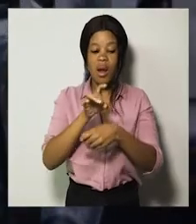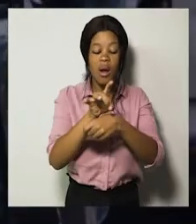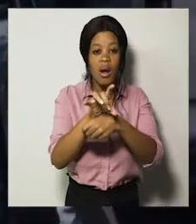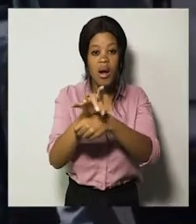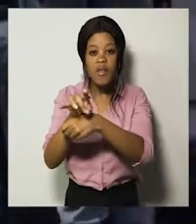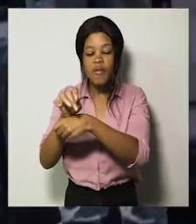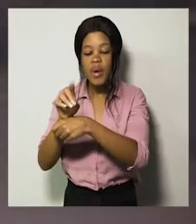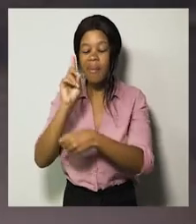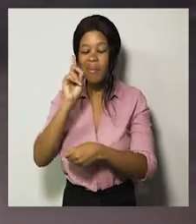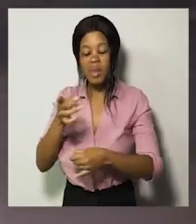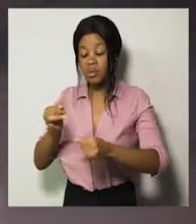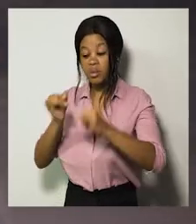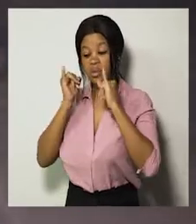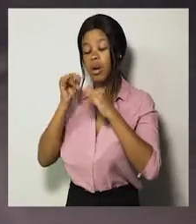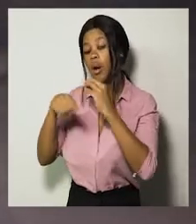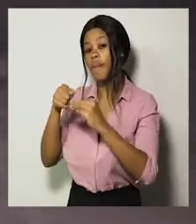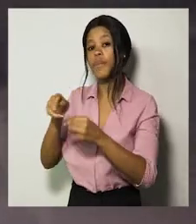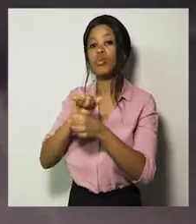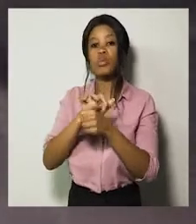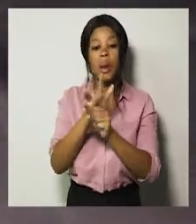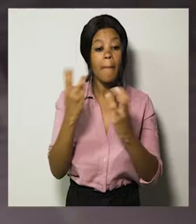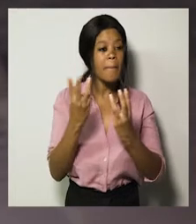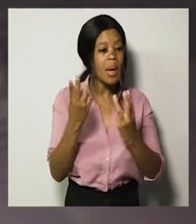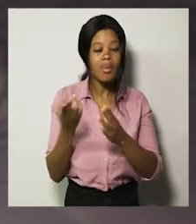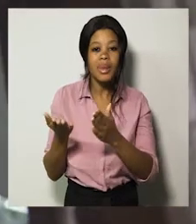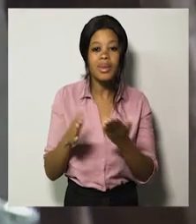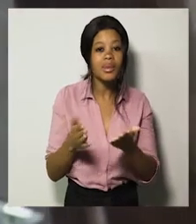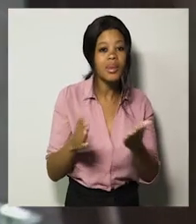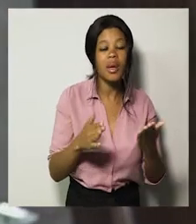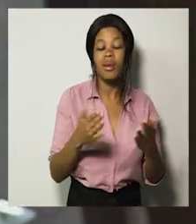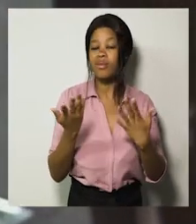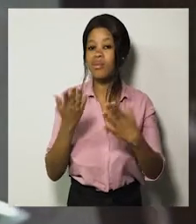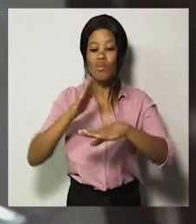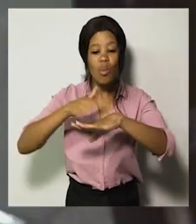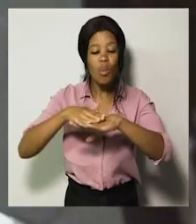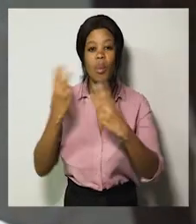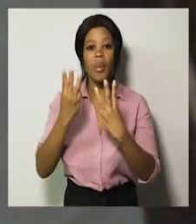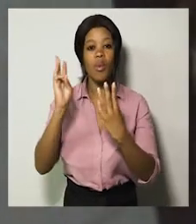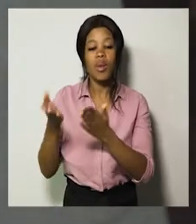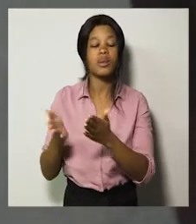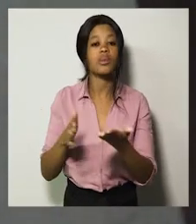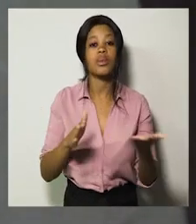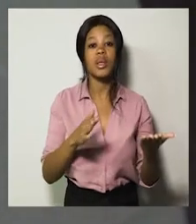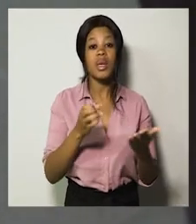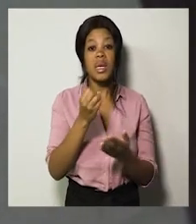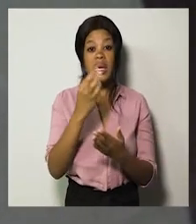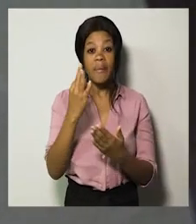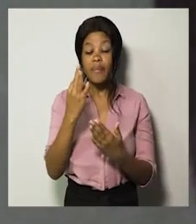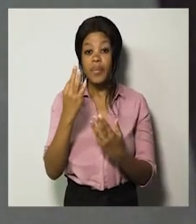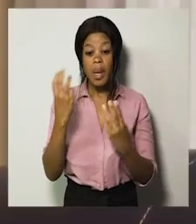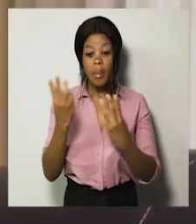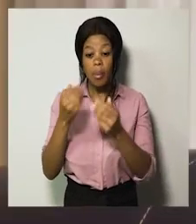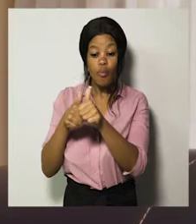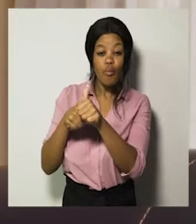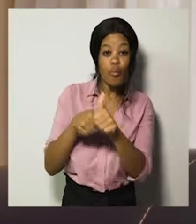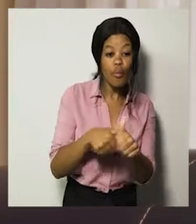advise everyone to take COVID serious people have died and more people will die if people don't